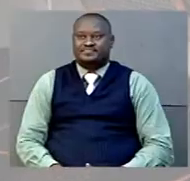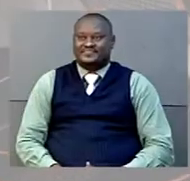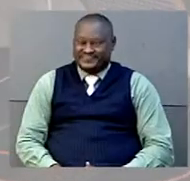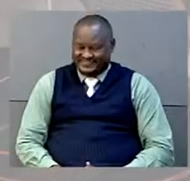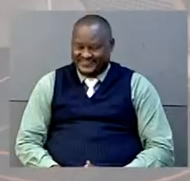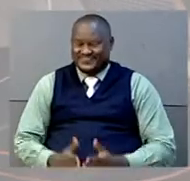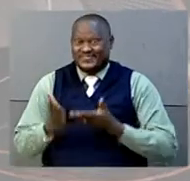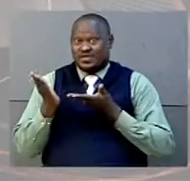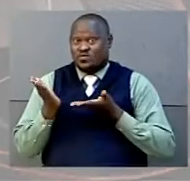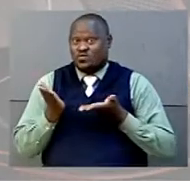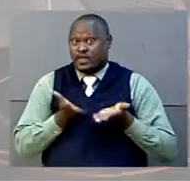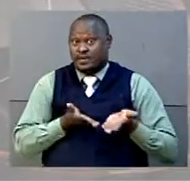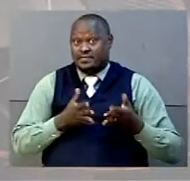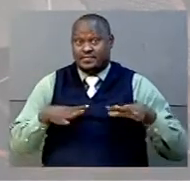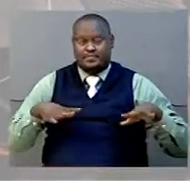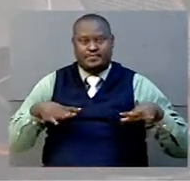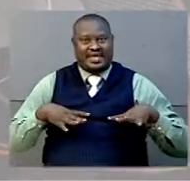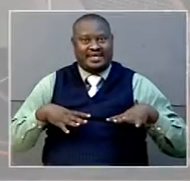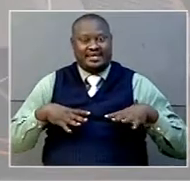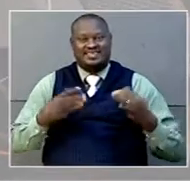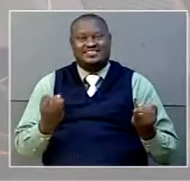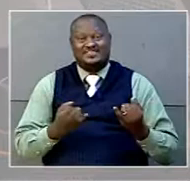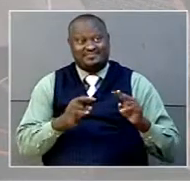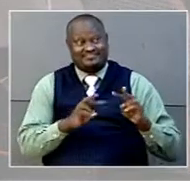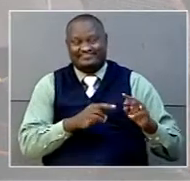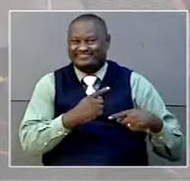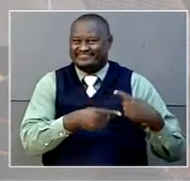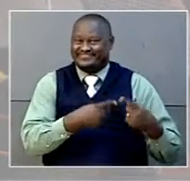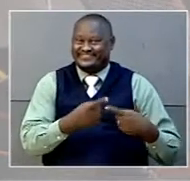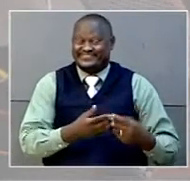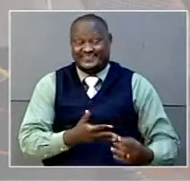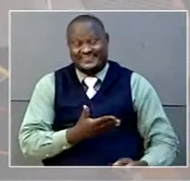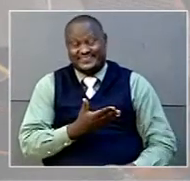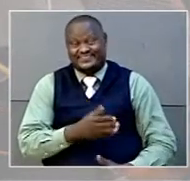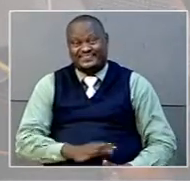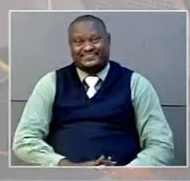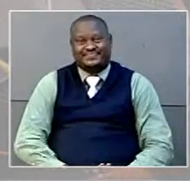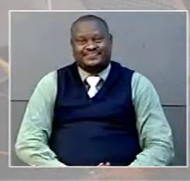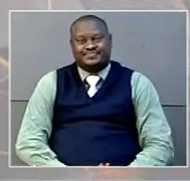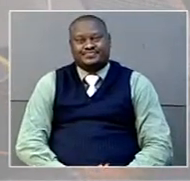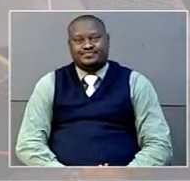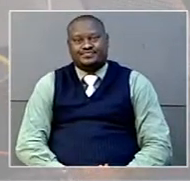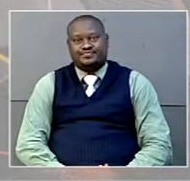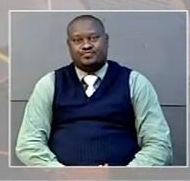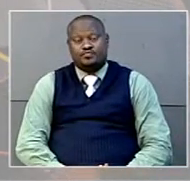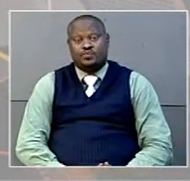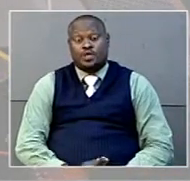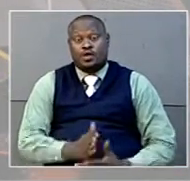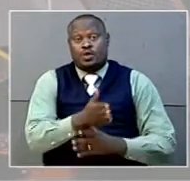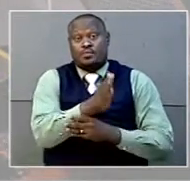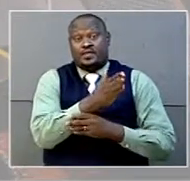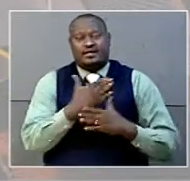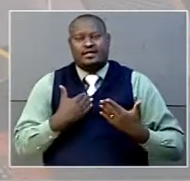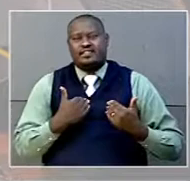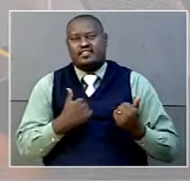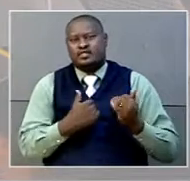Welcome back from that short break and this is News Tonight here on UBC TV. The current Ministry of Health statistics